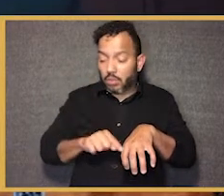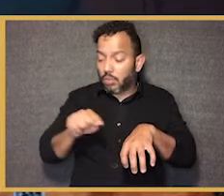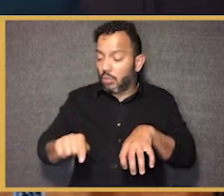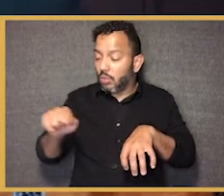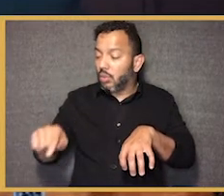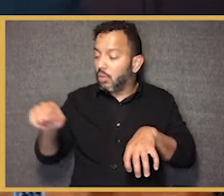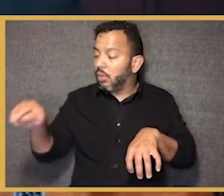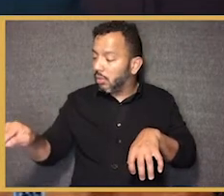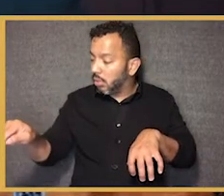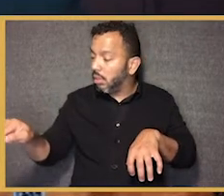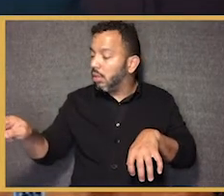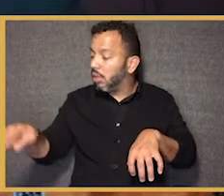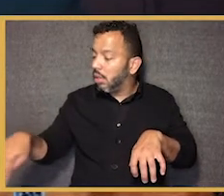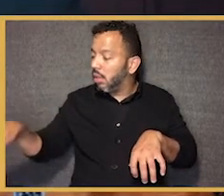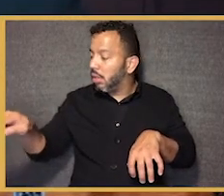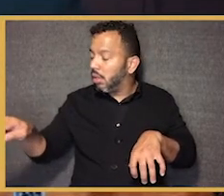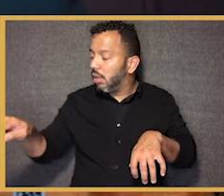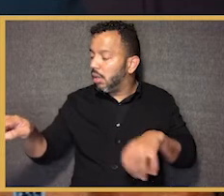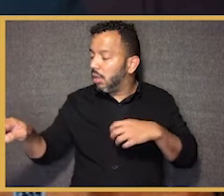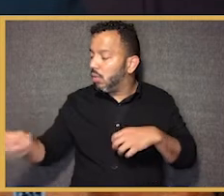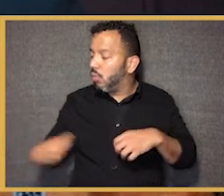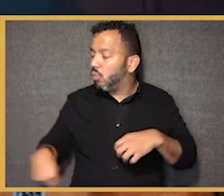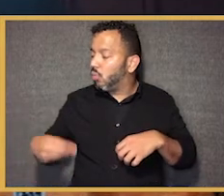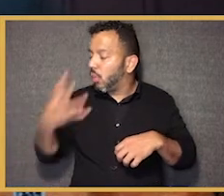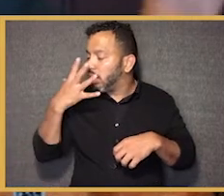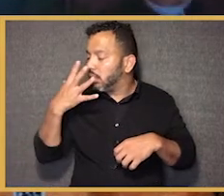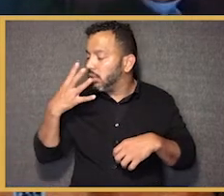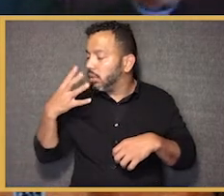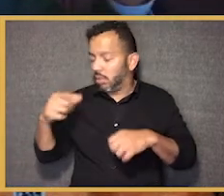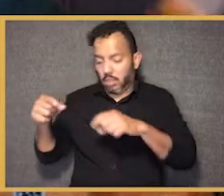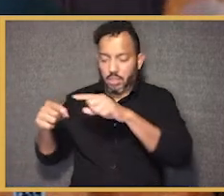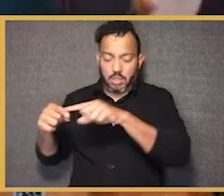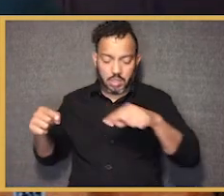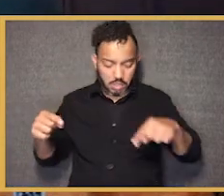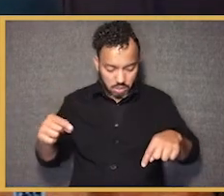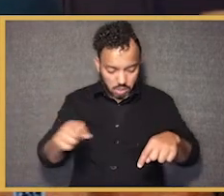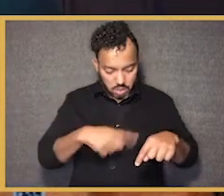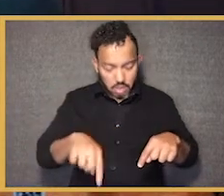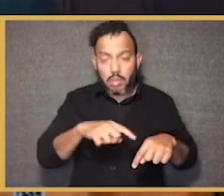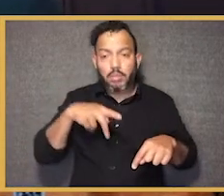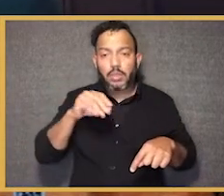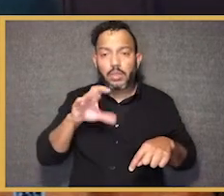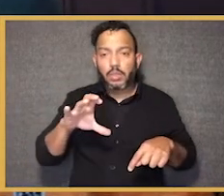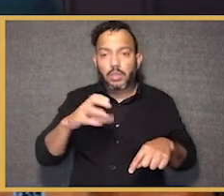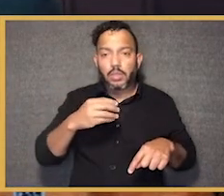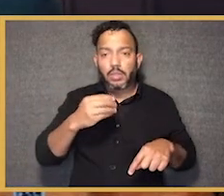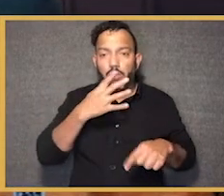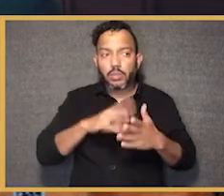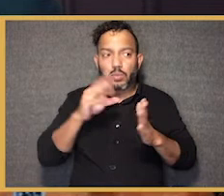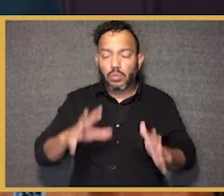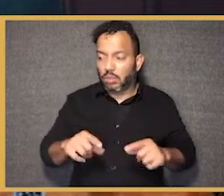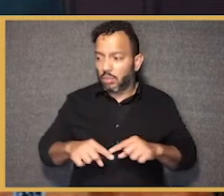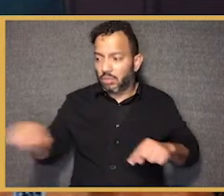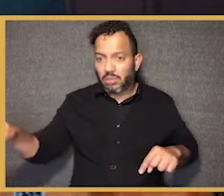that is almost entirely made up of white affluent students and a school that is made up almost entirely of low income students of